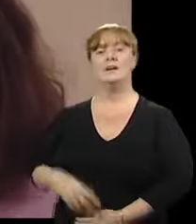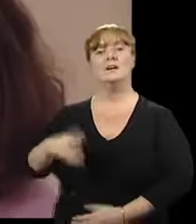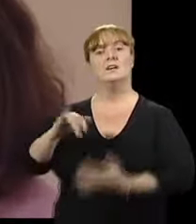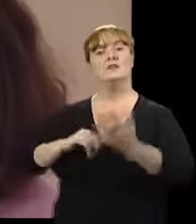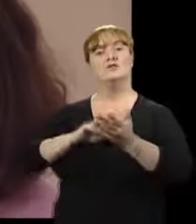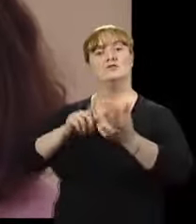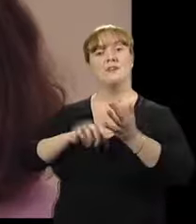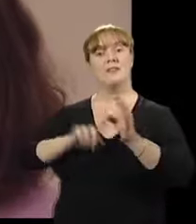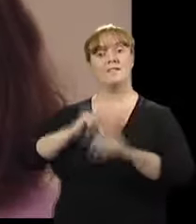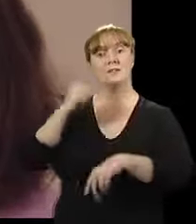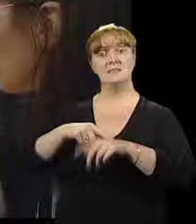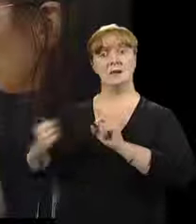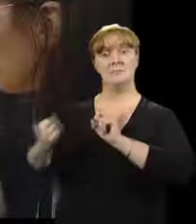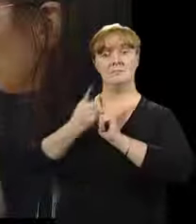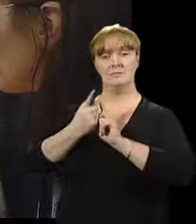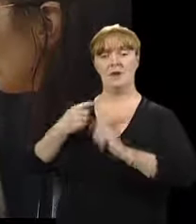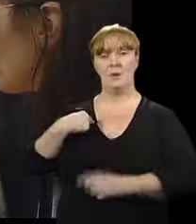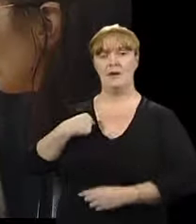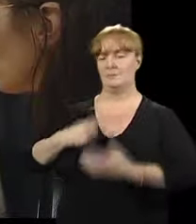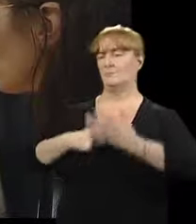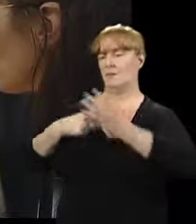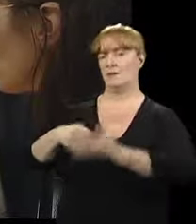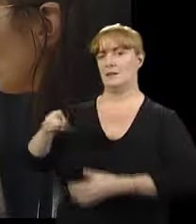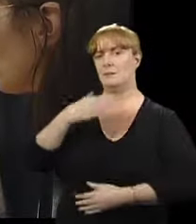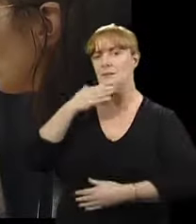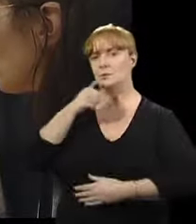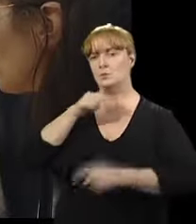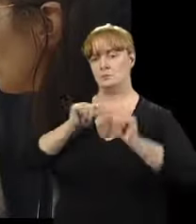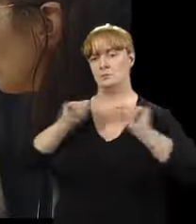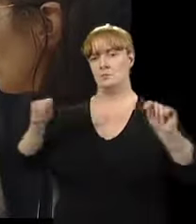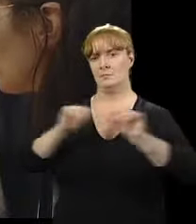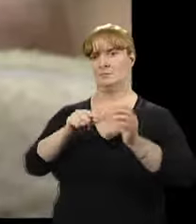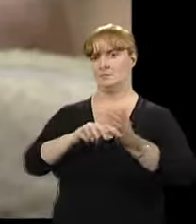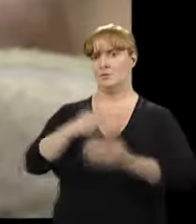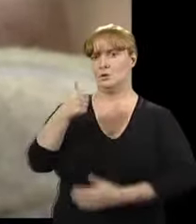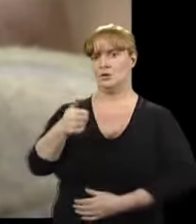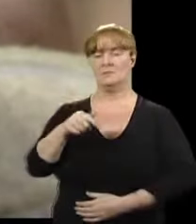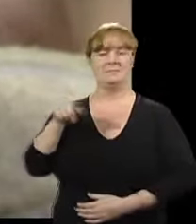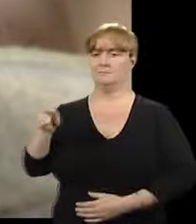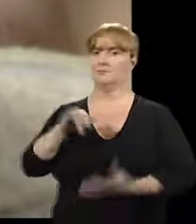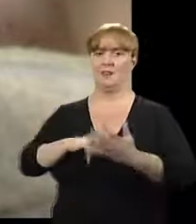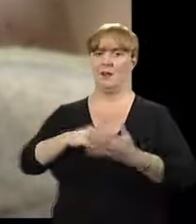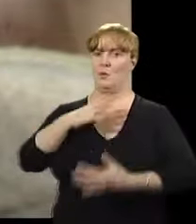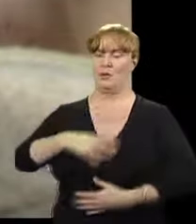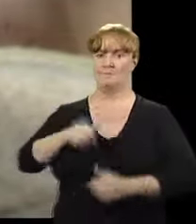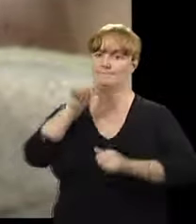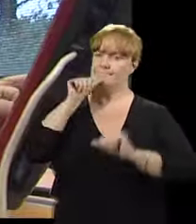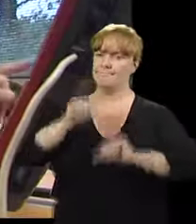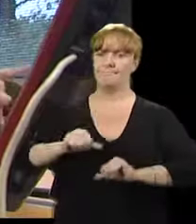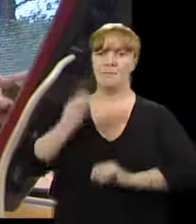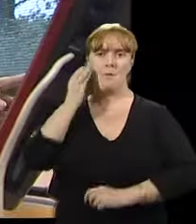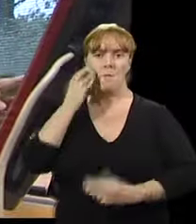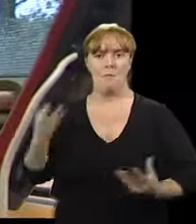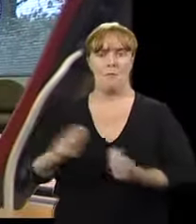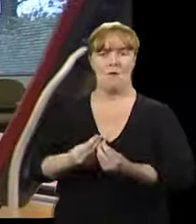software programme, but because she was so keen to use the mobile phone facility, it became apparent that we actually needed